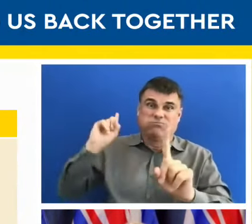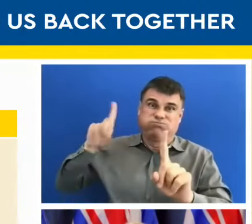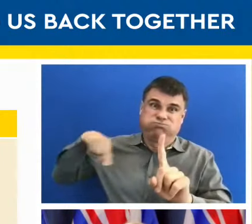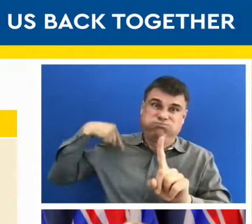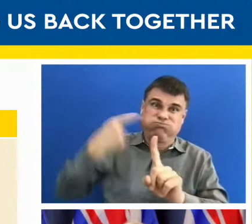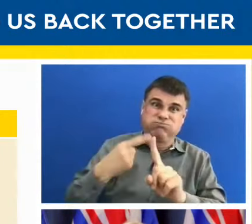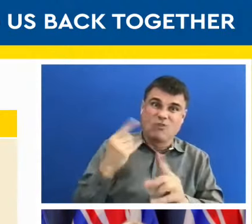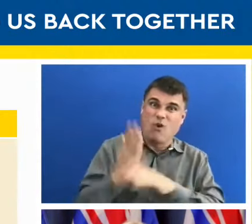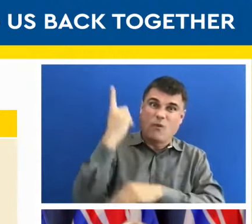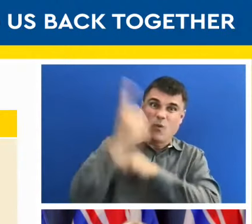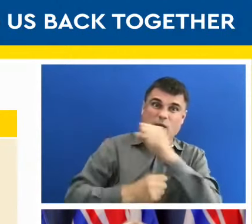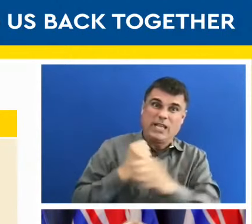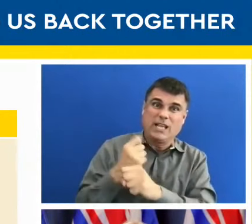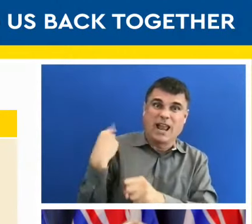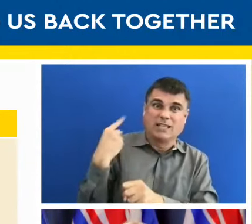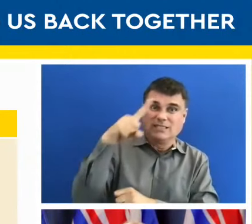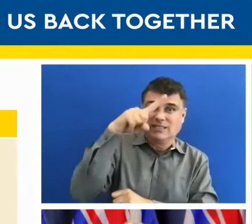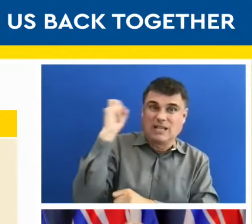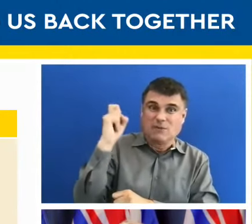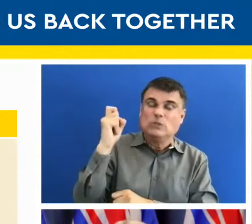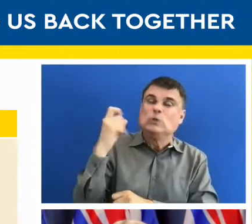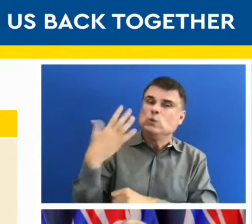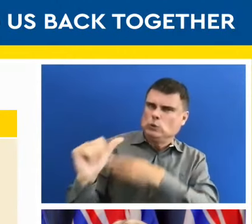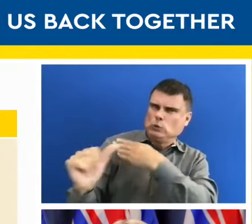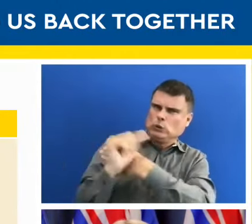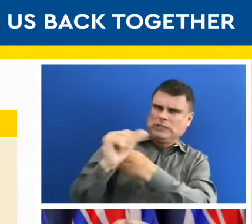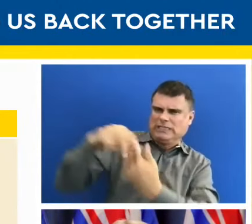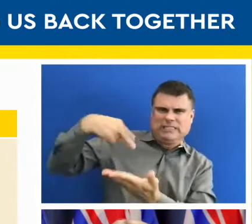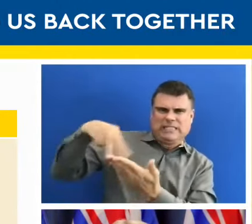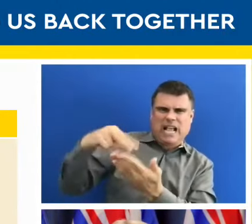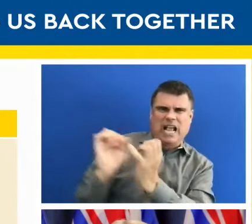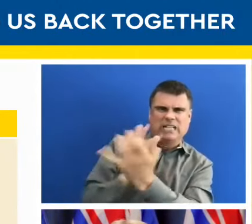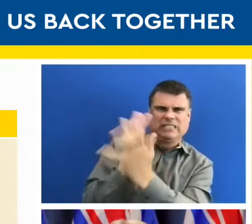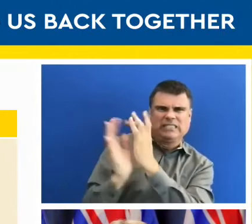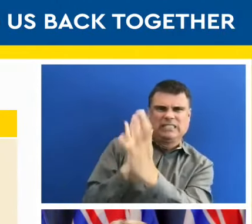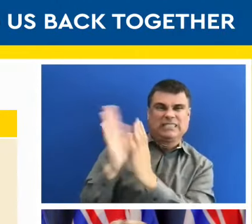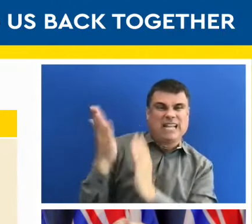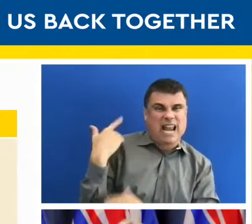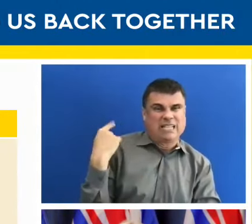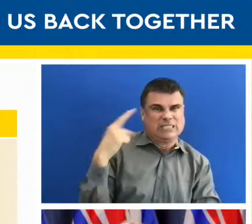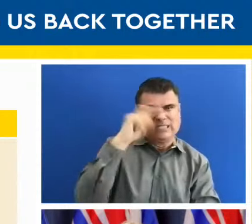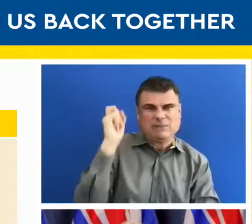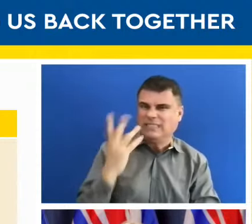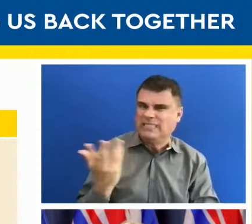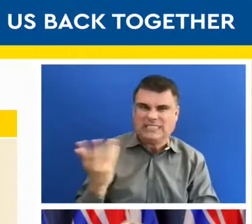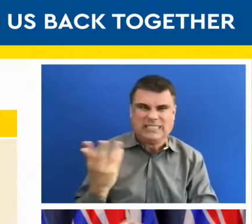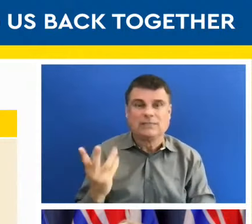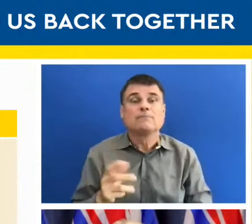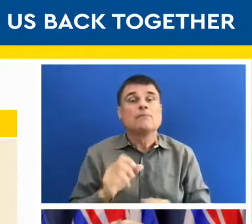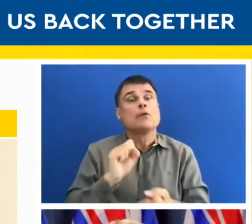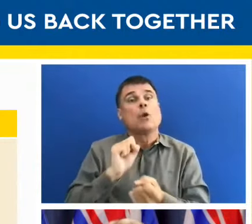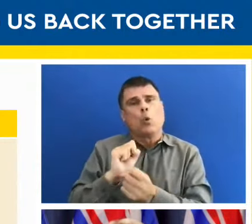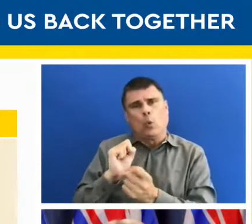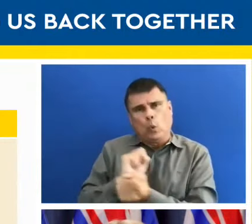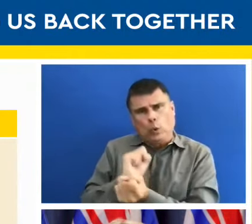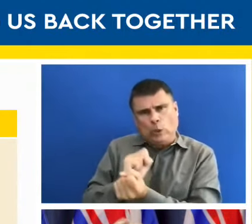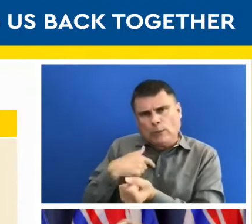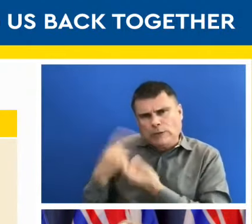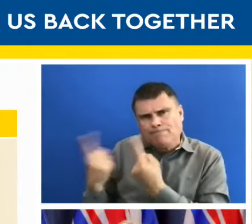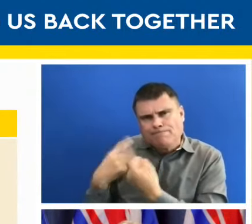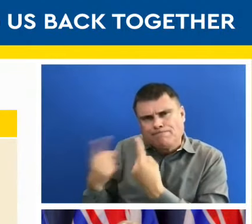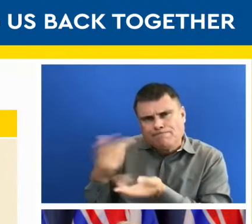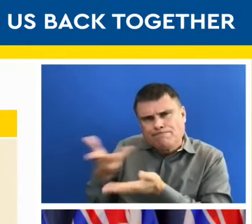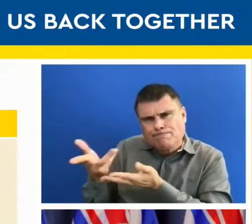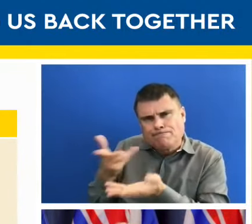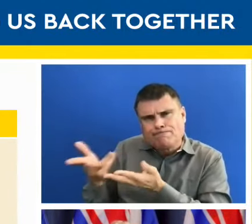risk, in a high risk environment. And so there will be some additional measures in place in the nightclubs that have been worked